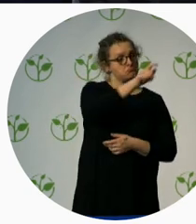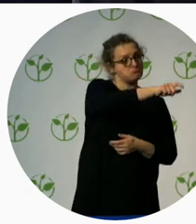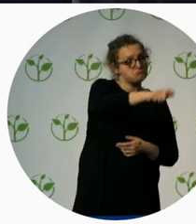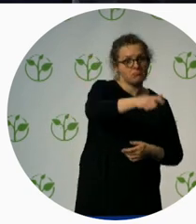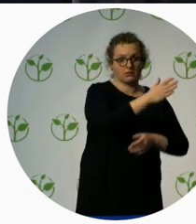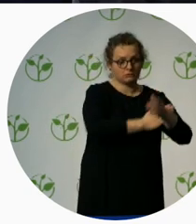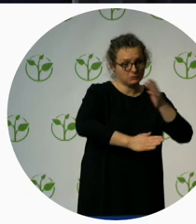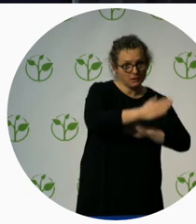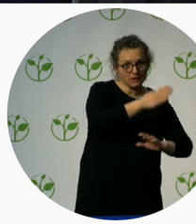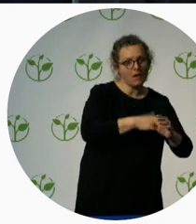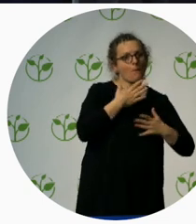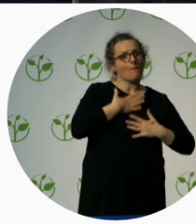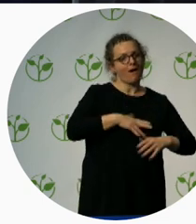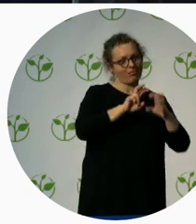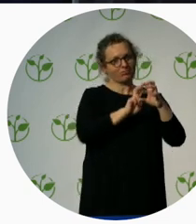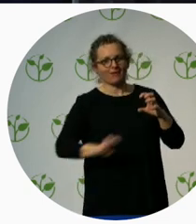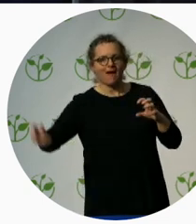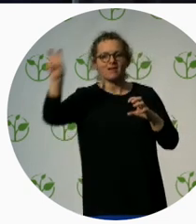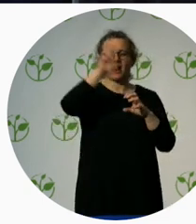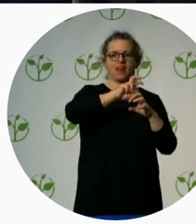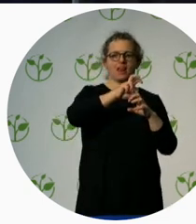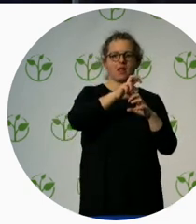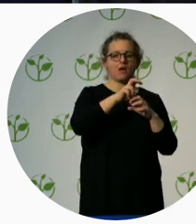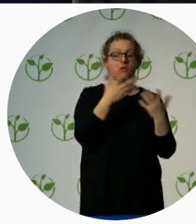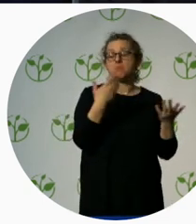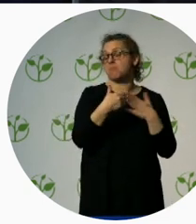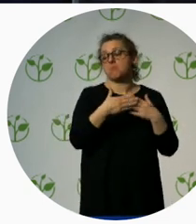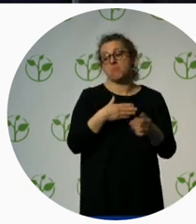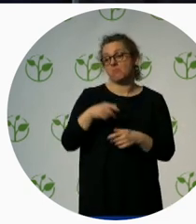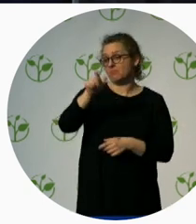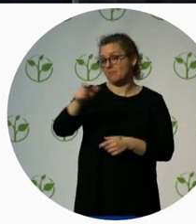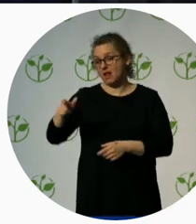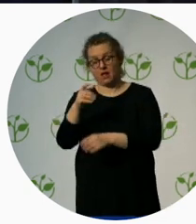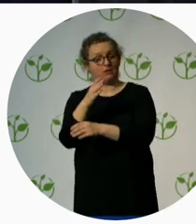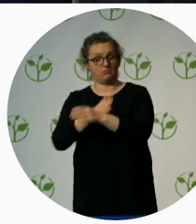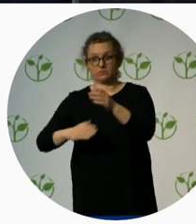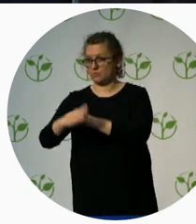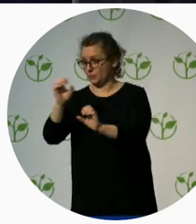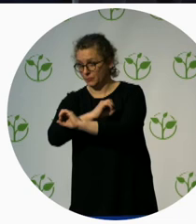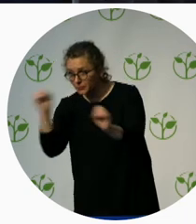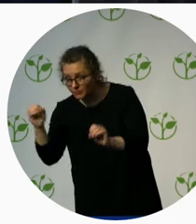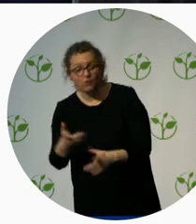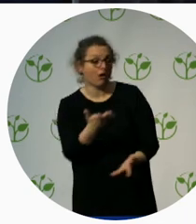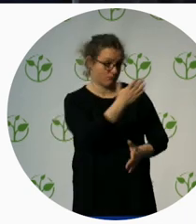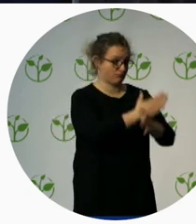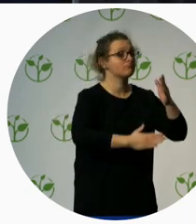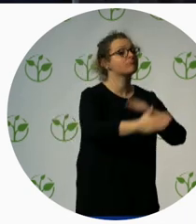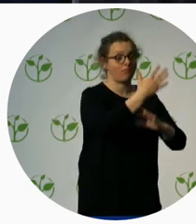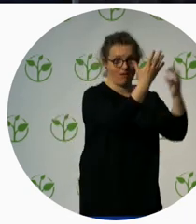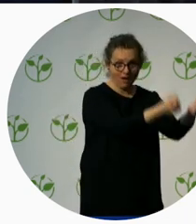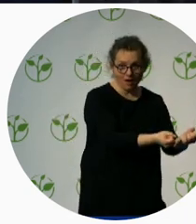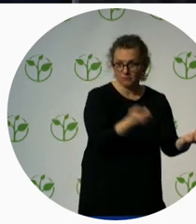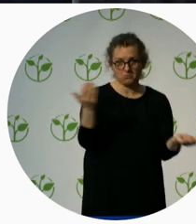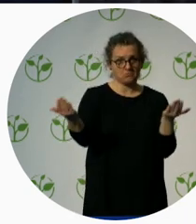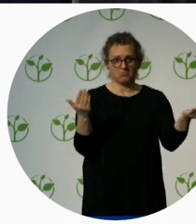So, we need accessibility for everyone. And it must be mainstreamed. Transportation, accommodation,